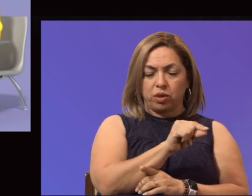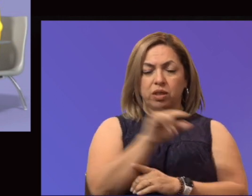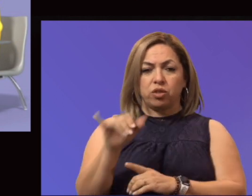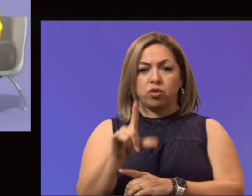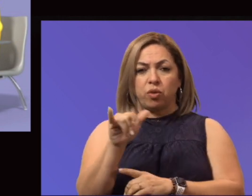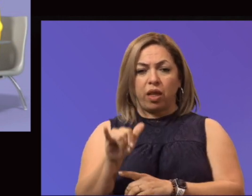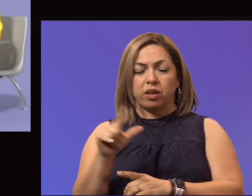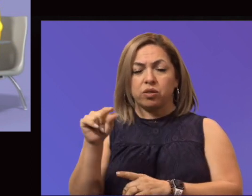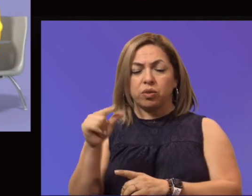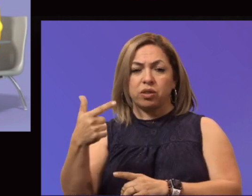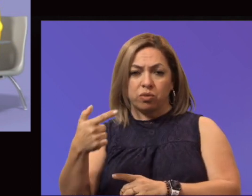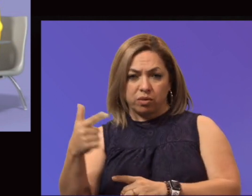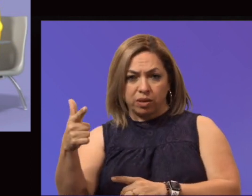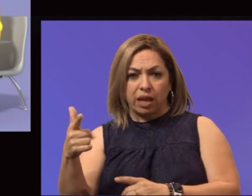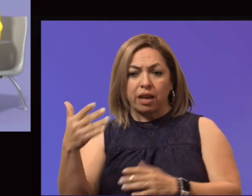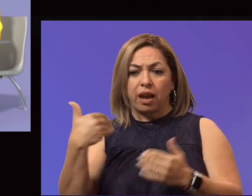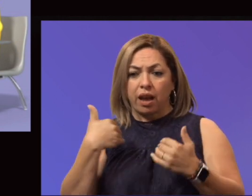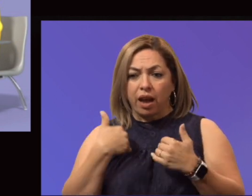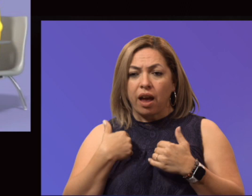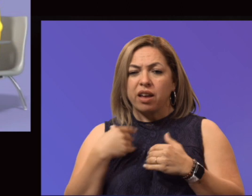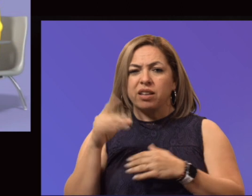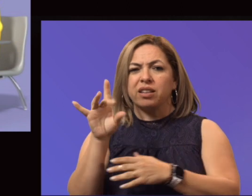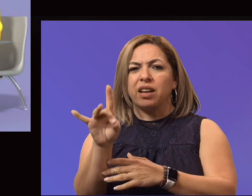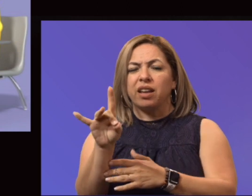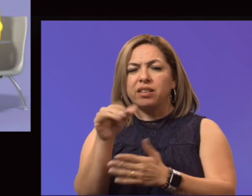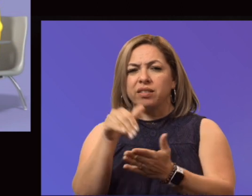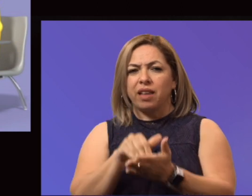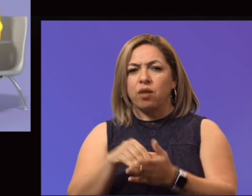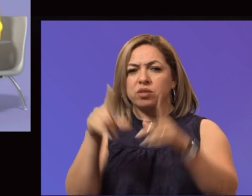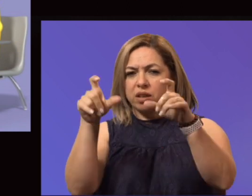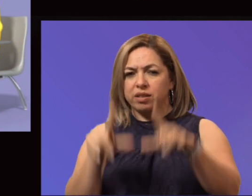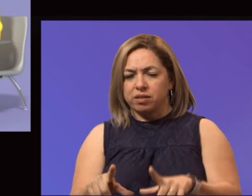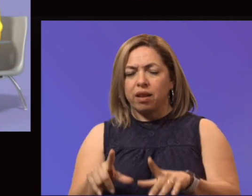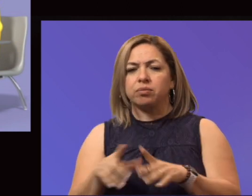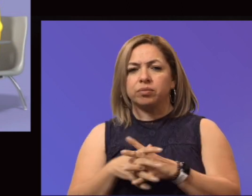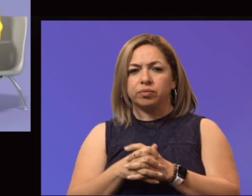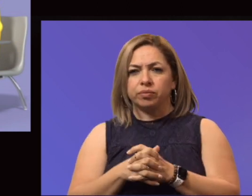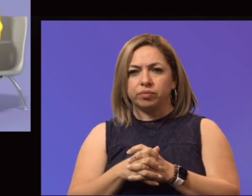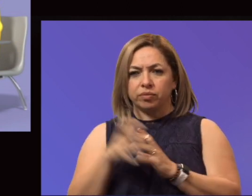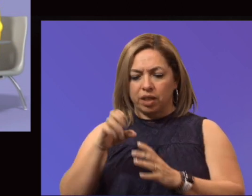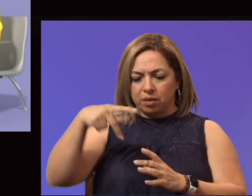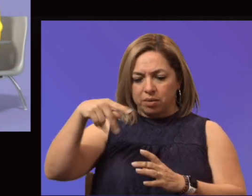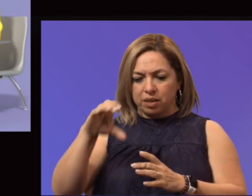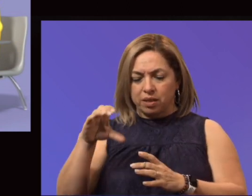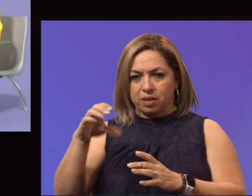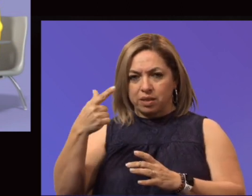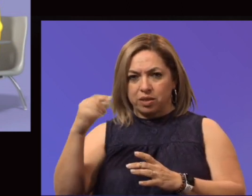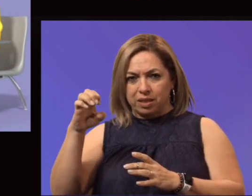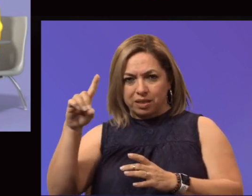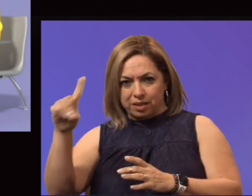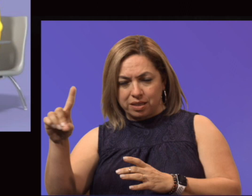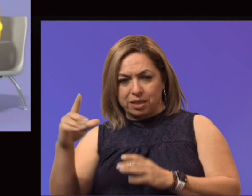Services Department had administered just under 8,000 exams. And EPCC's GED is placed in the top 10